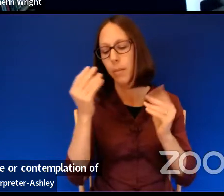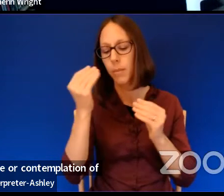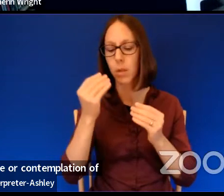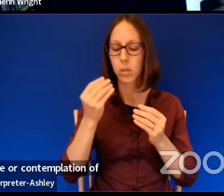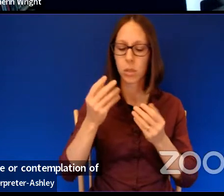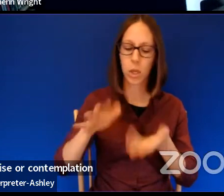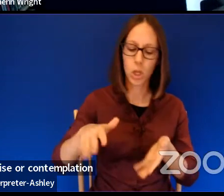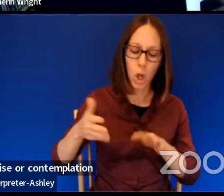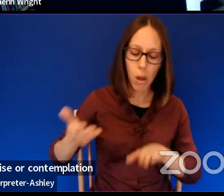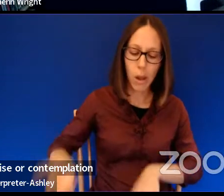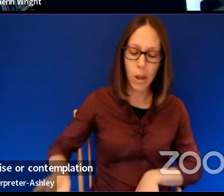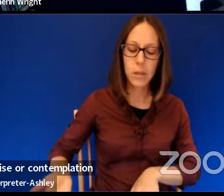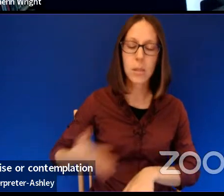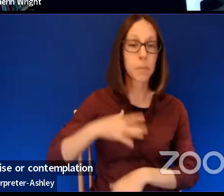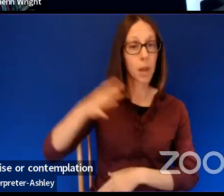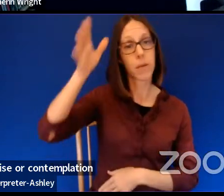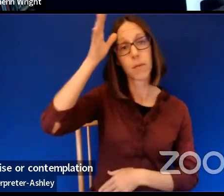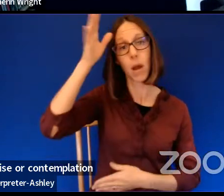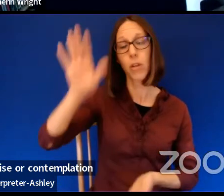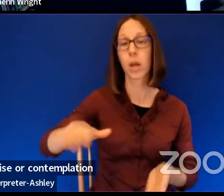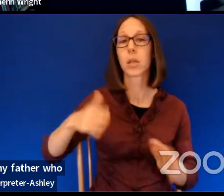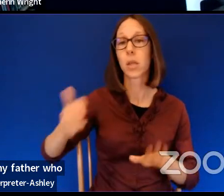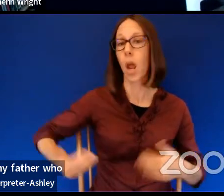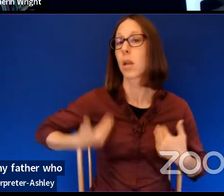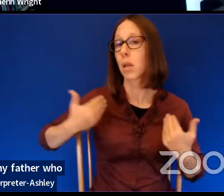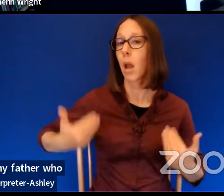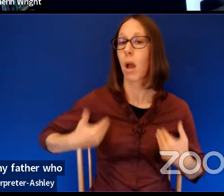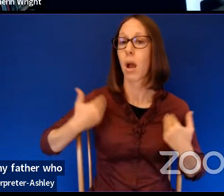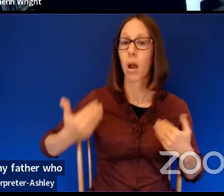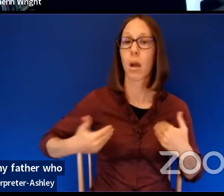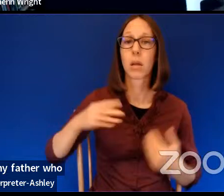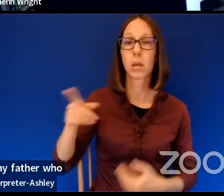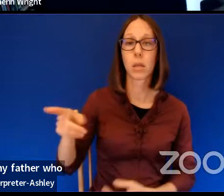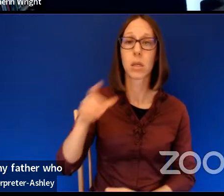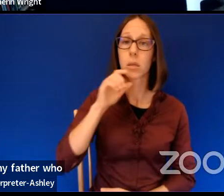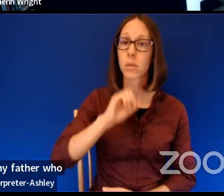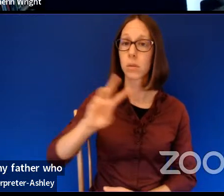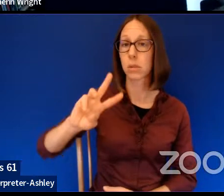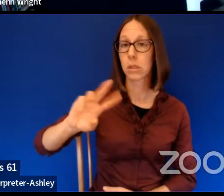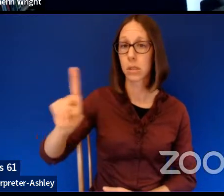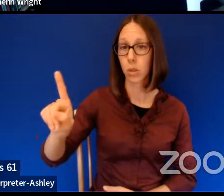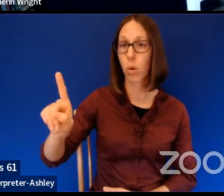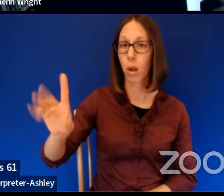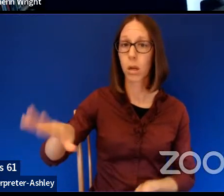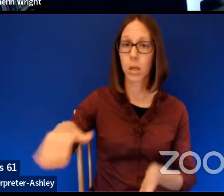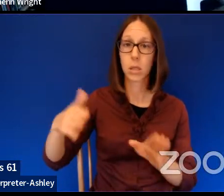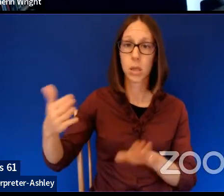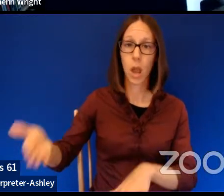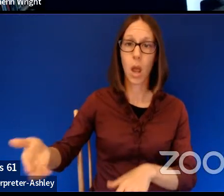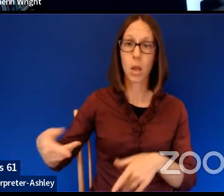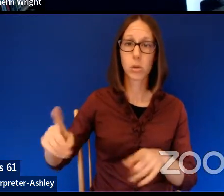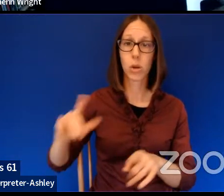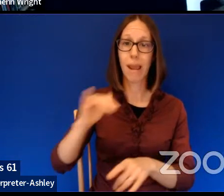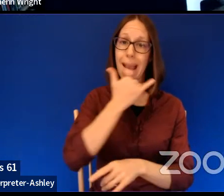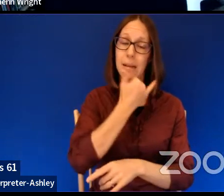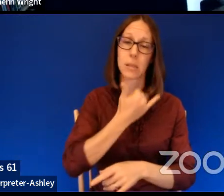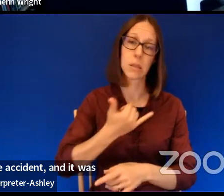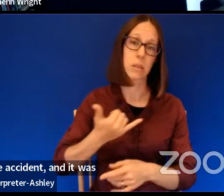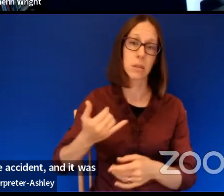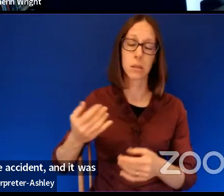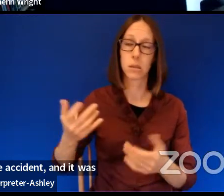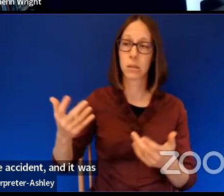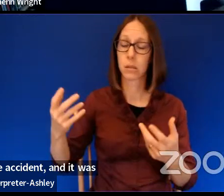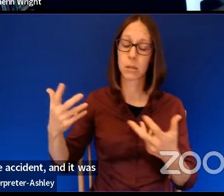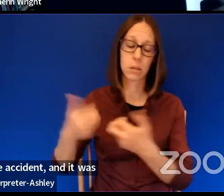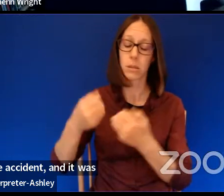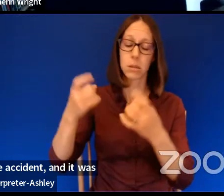my father who died, uh, young and he was 61 and then the accident, and it was kind of sudden and horrible.